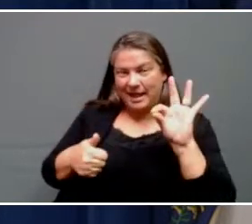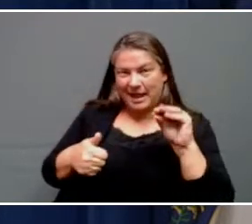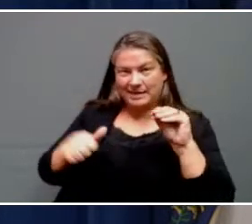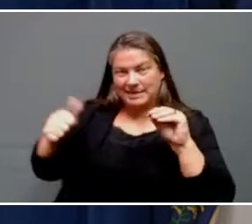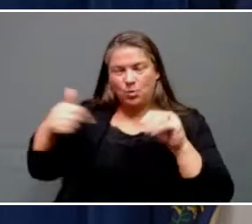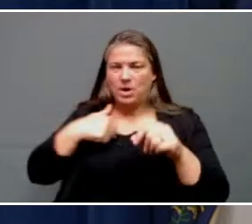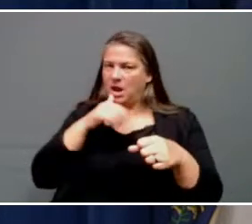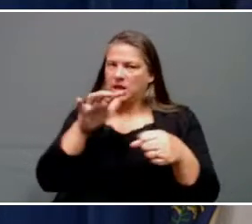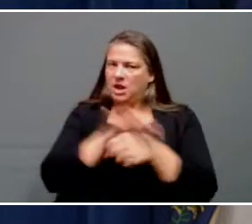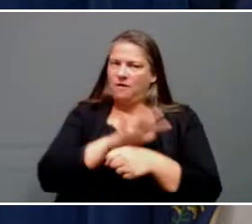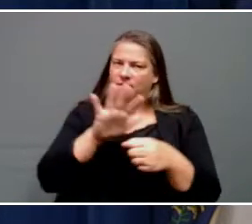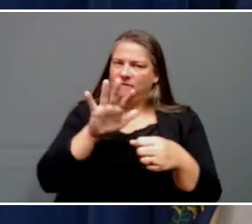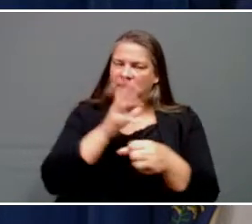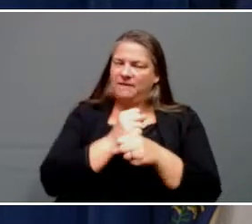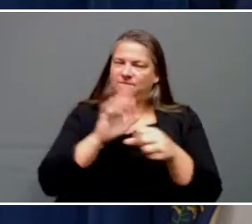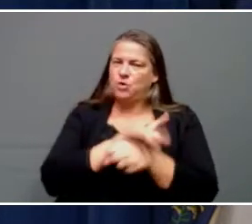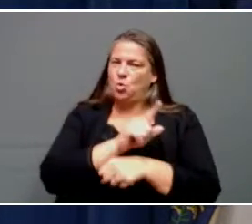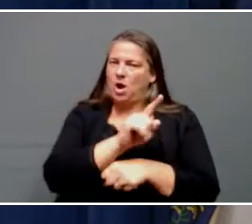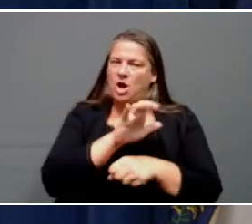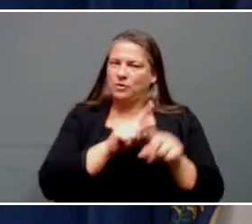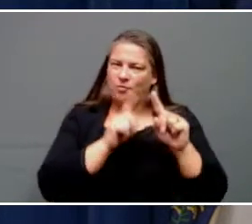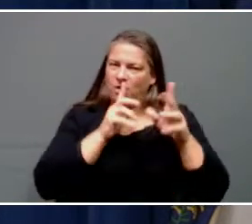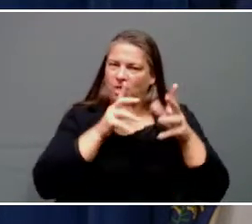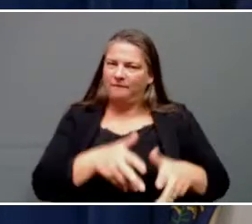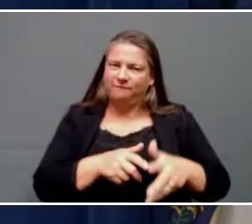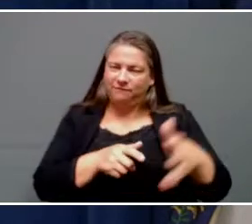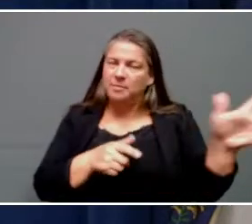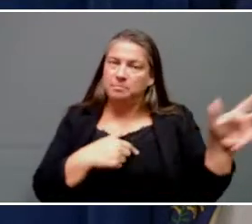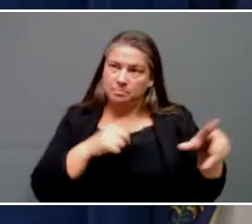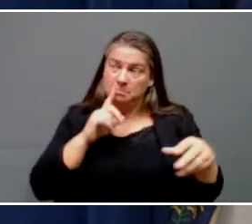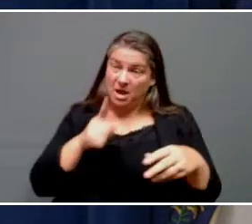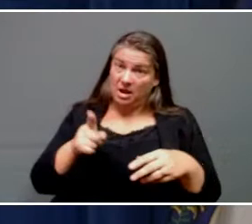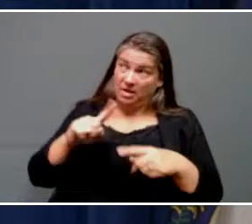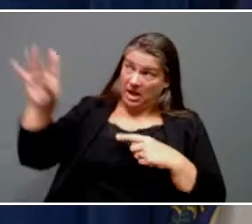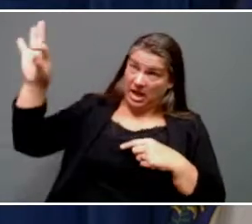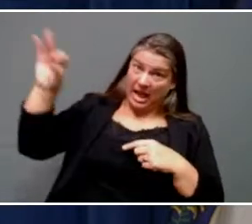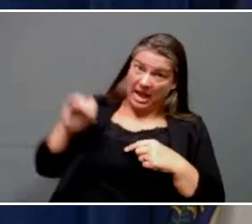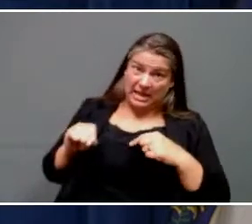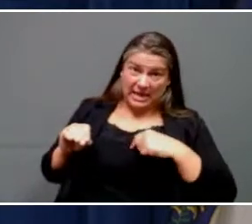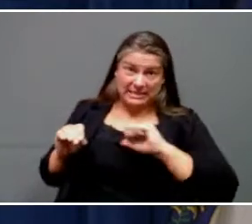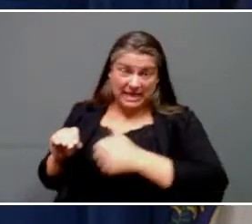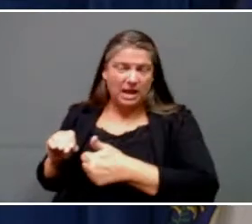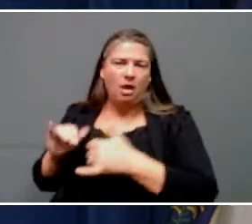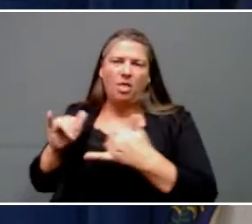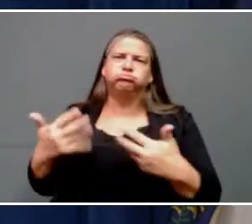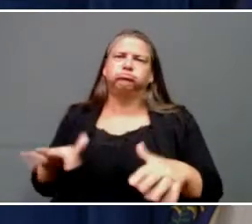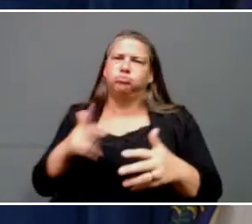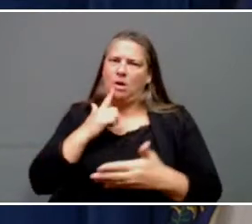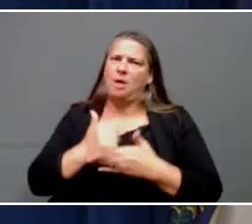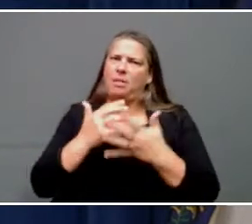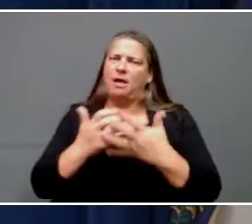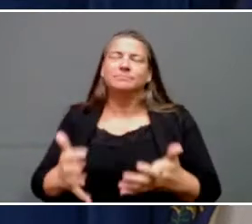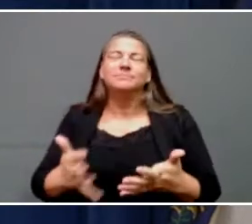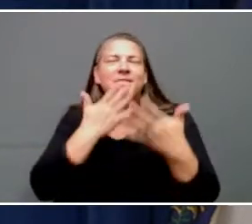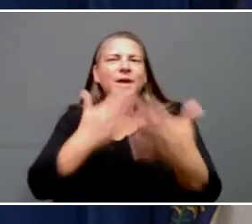and that'll provide real significant relief for for what the state's doing here. All right. Thank you all very much.